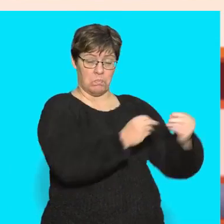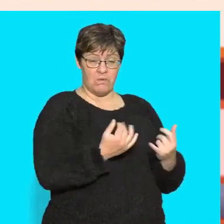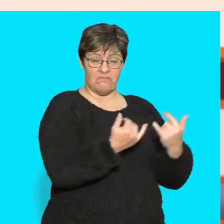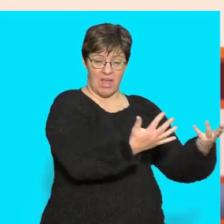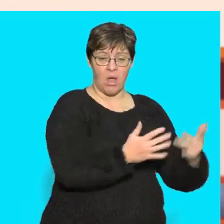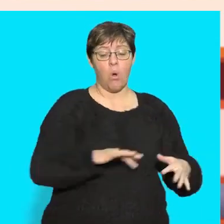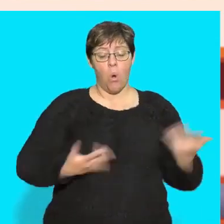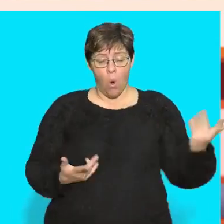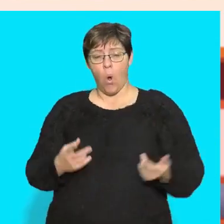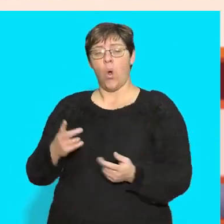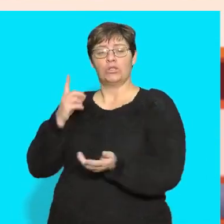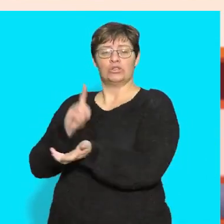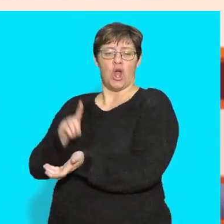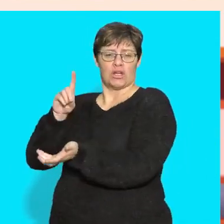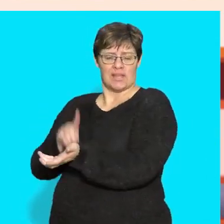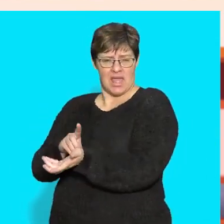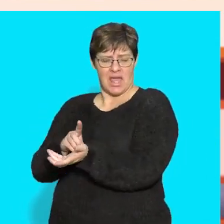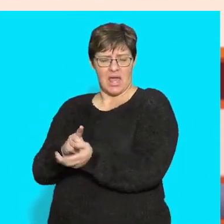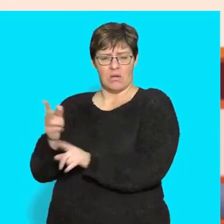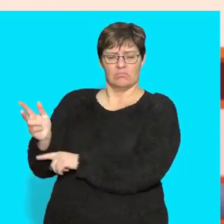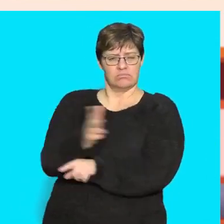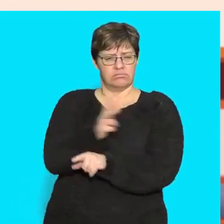say doctors put out fires?